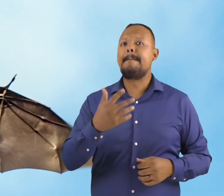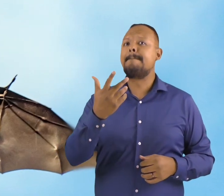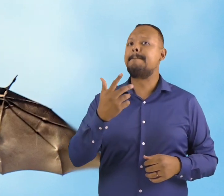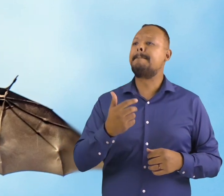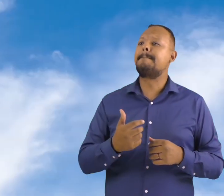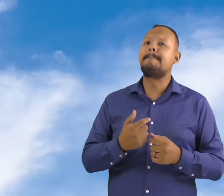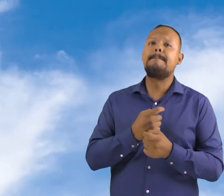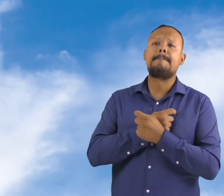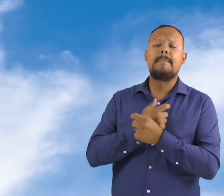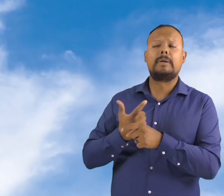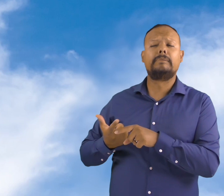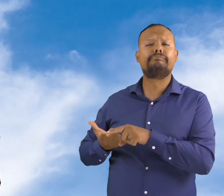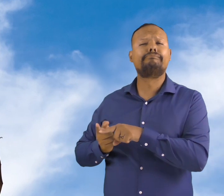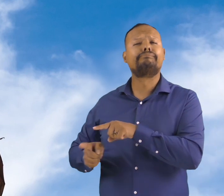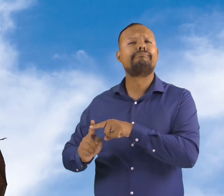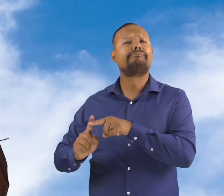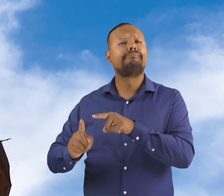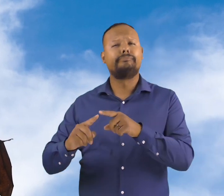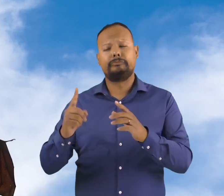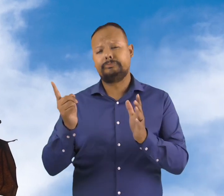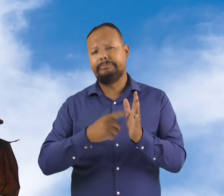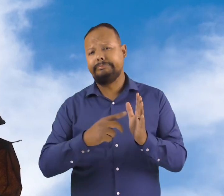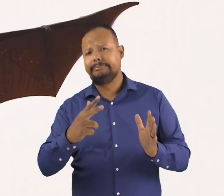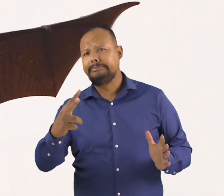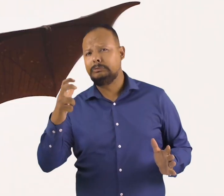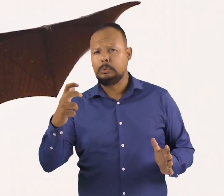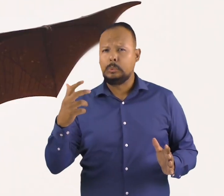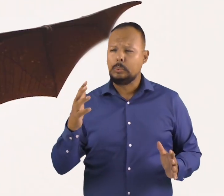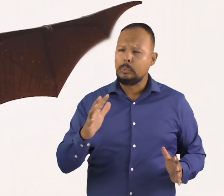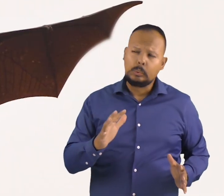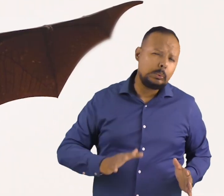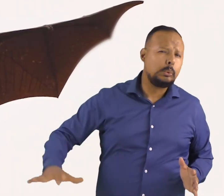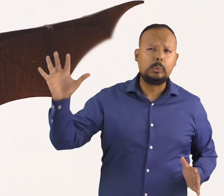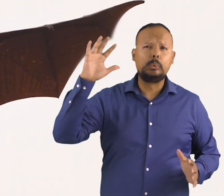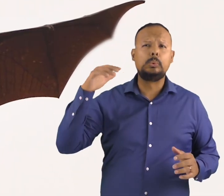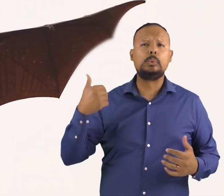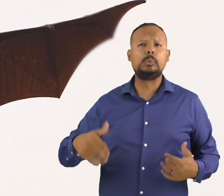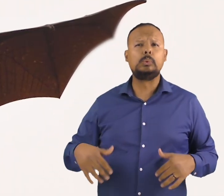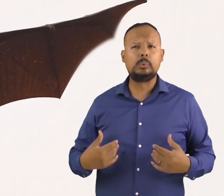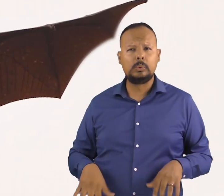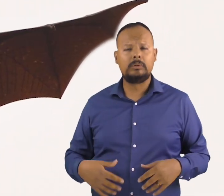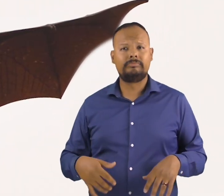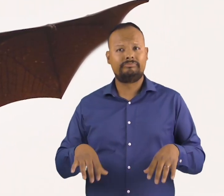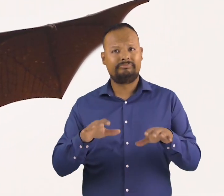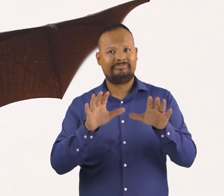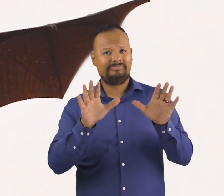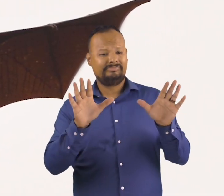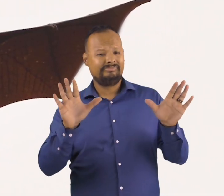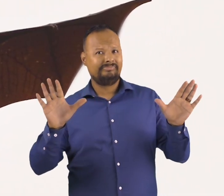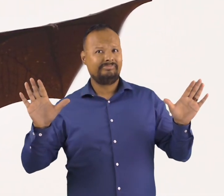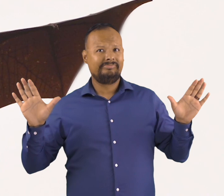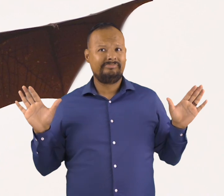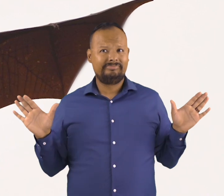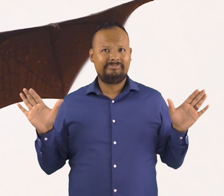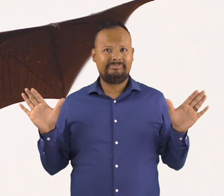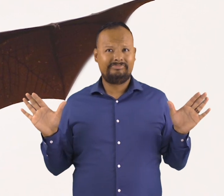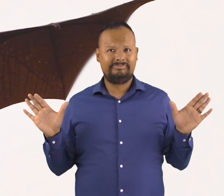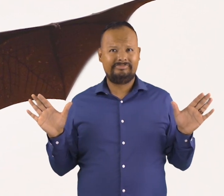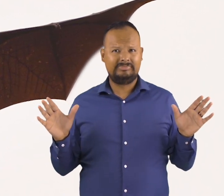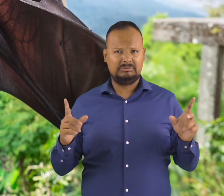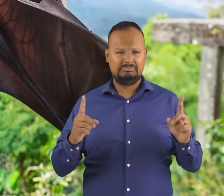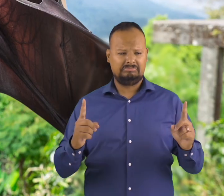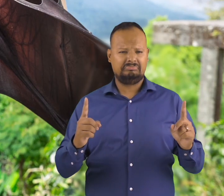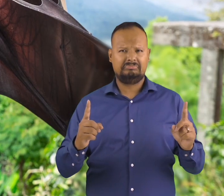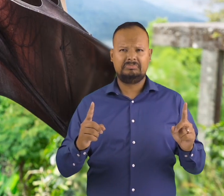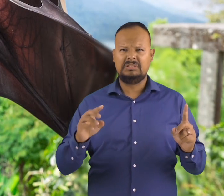the species, when their wings are spread open, they can measure from 6 inches to 5 feet across.